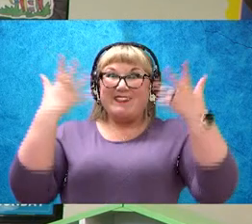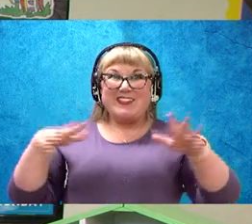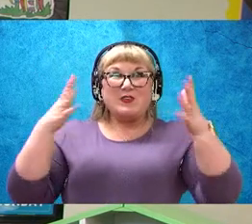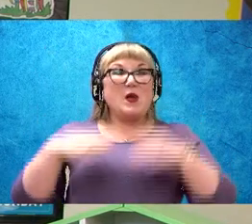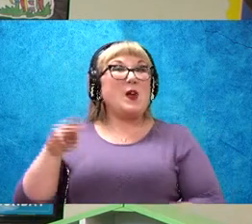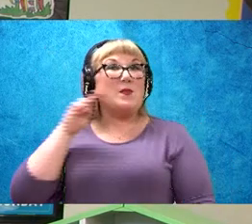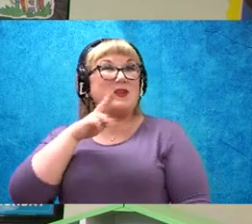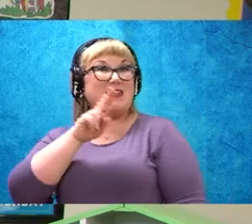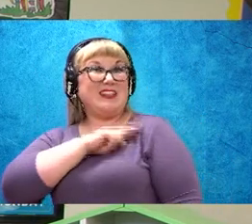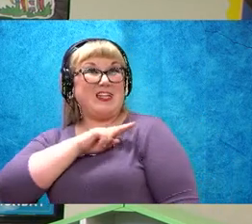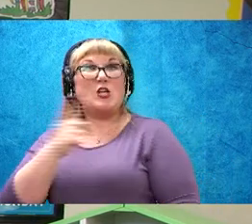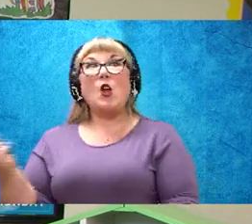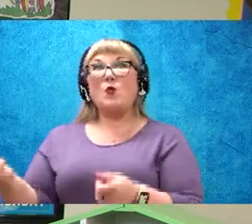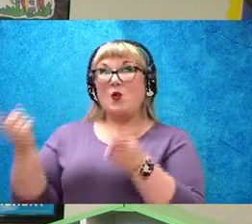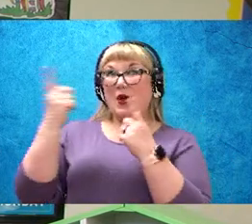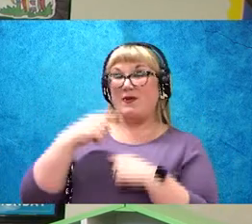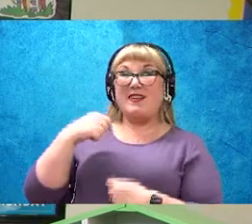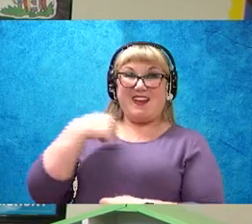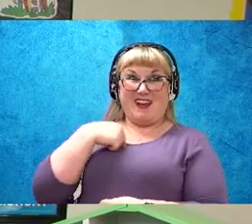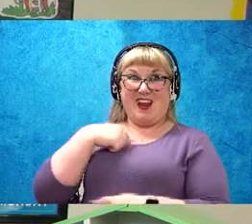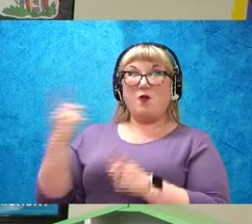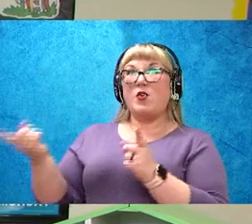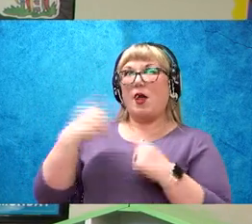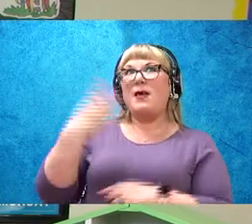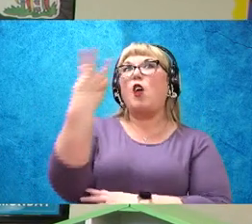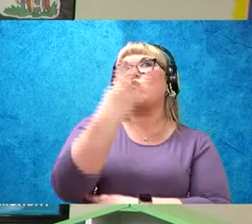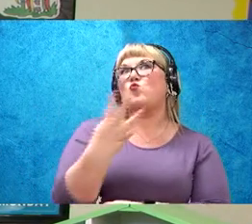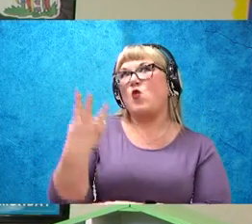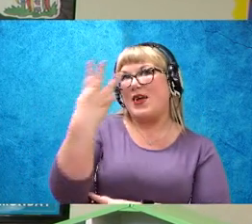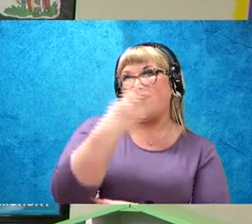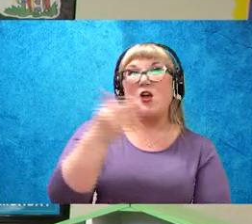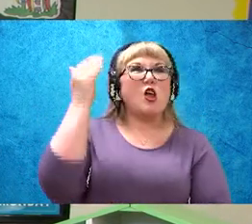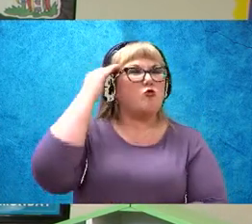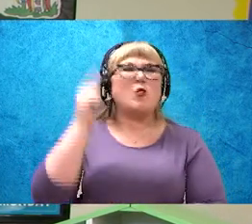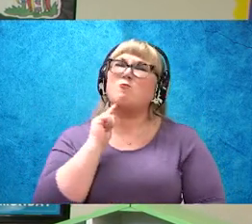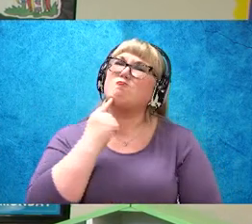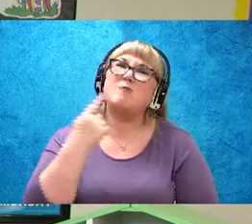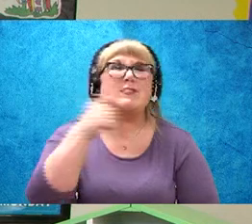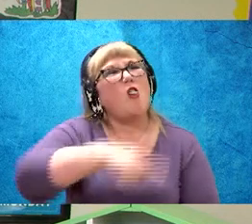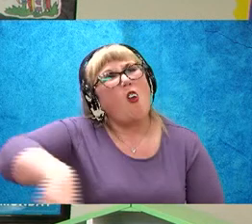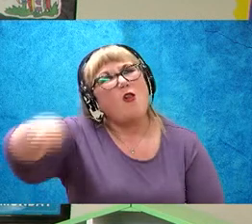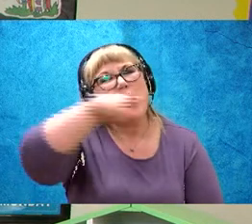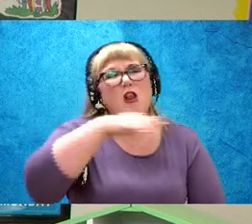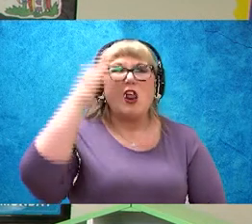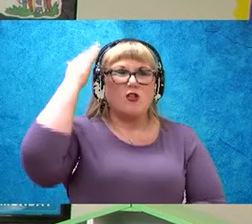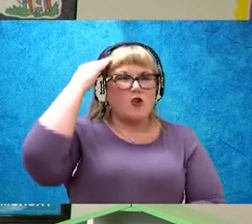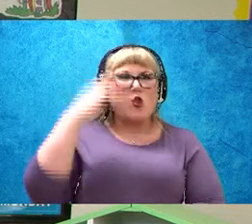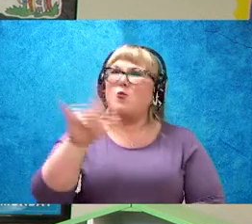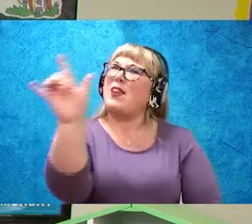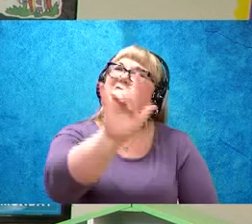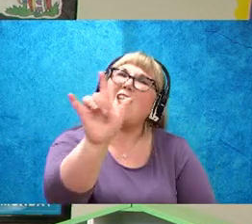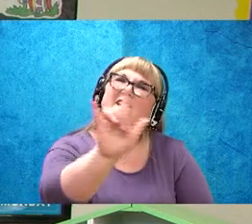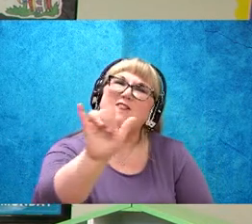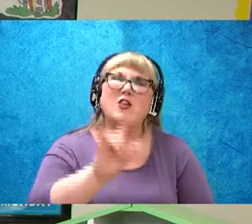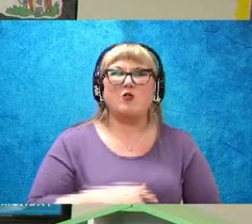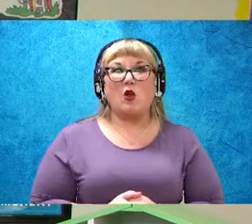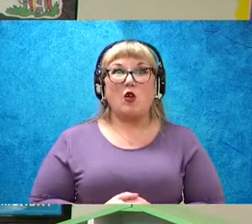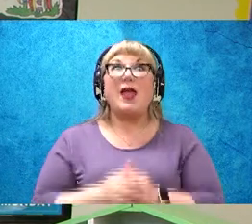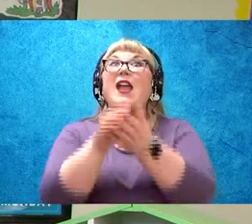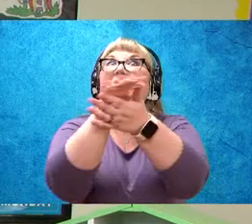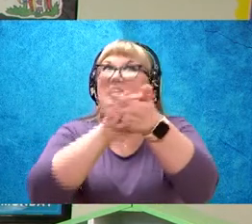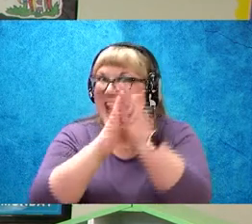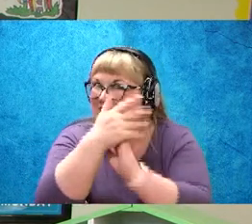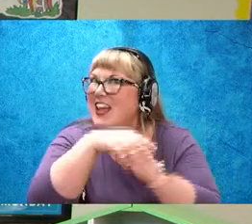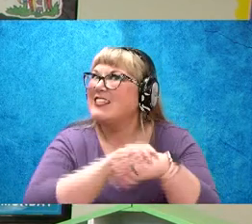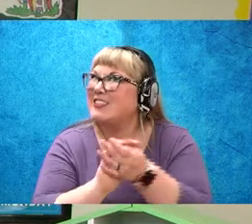H and I will be back with you on Wednesday. Know that we miss you. Know that we love you. Wash your